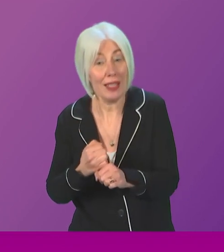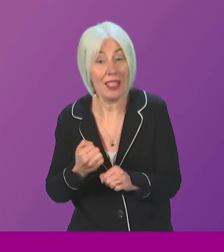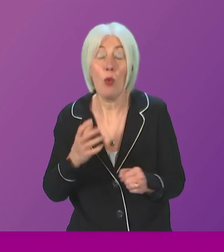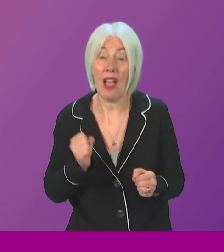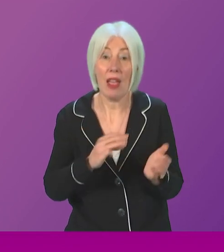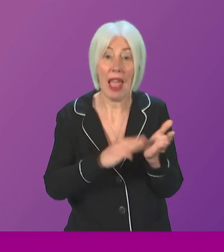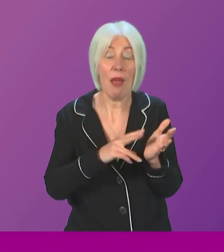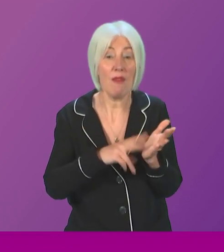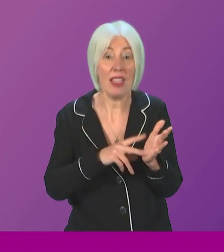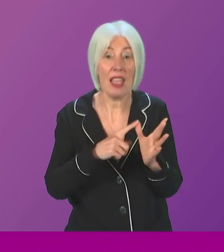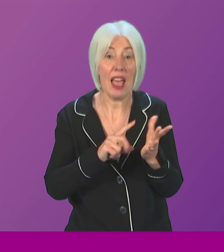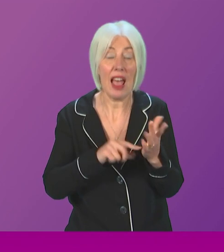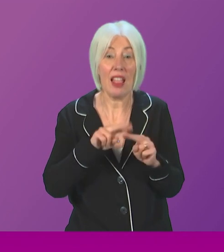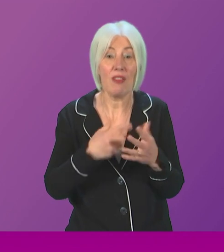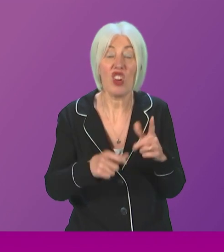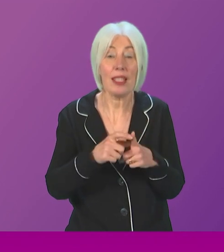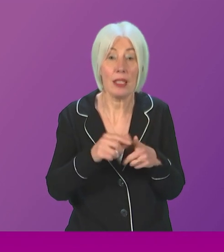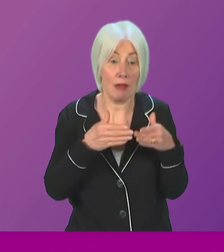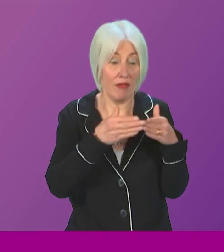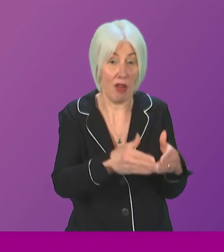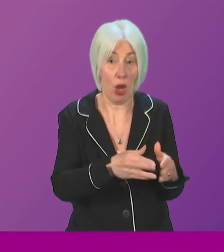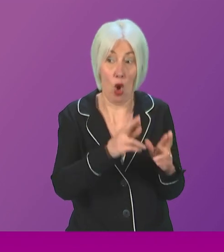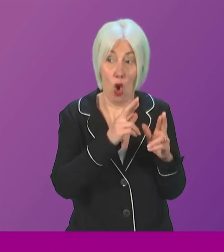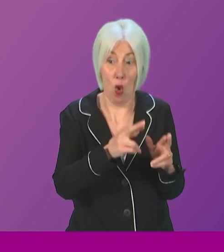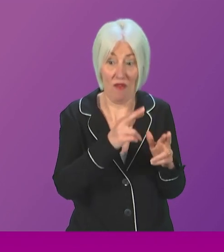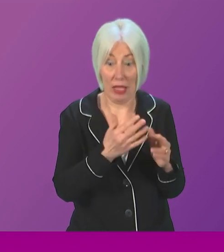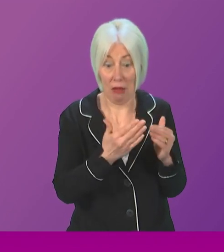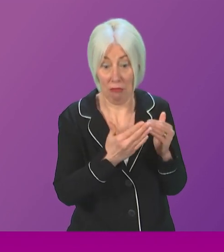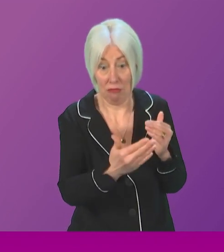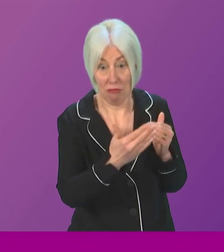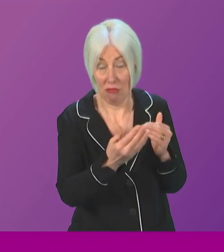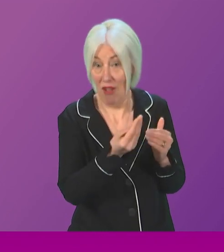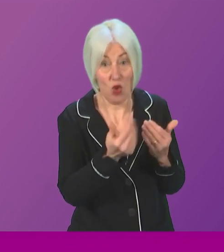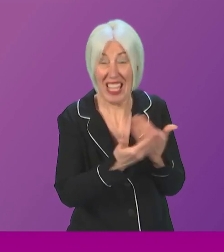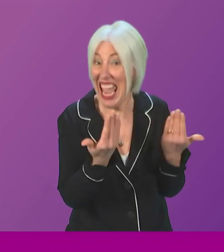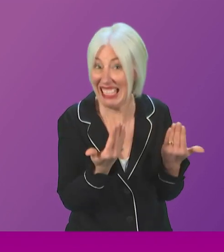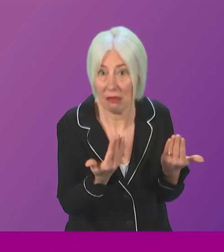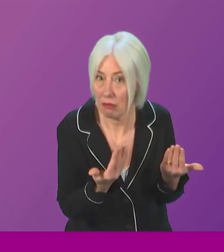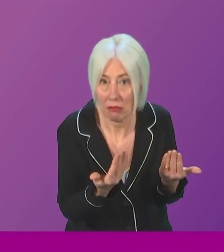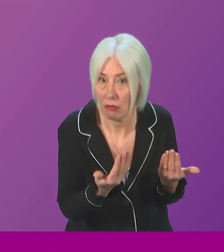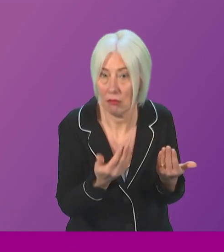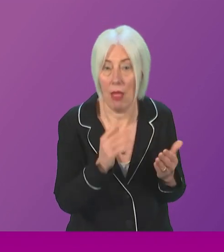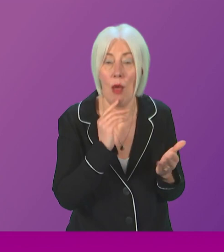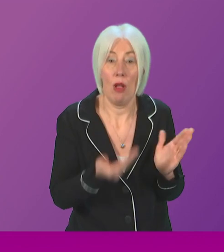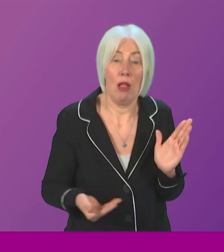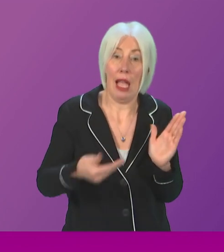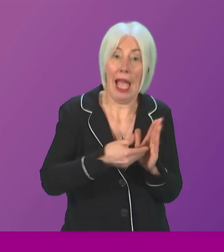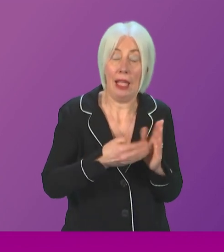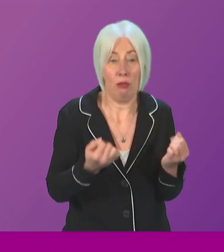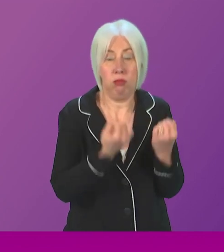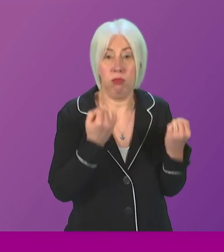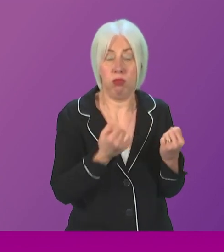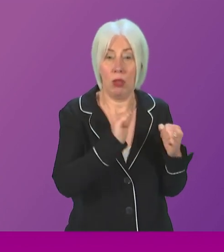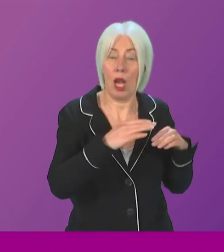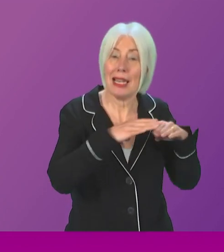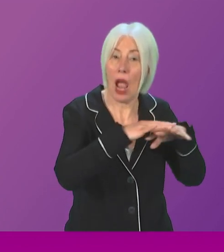Alfred coming on board. I hope, within the coming days, and that will provide some further resilience to our